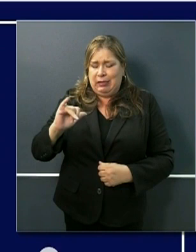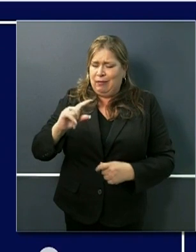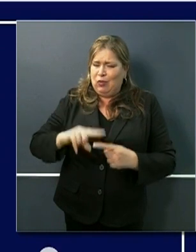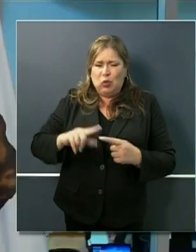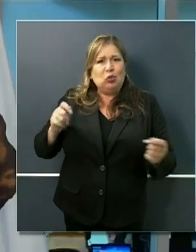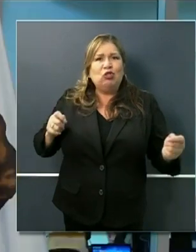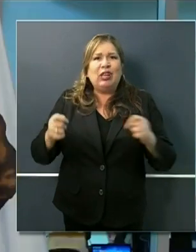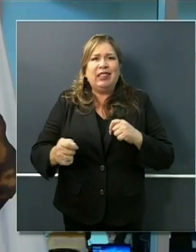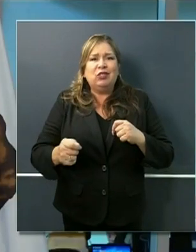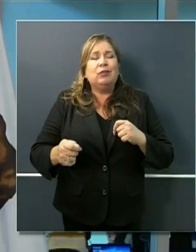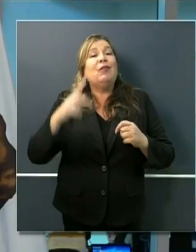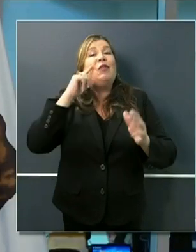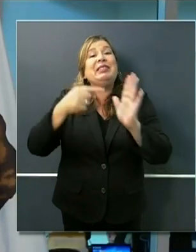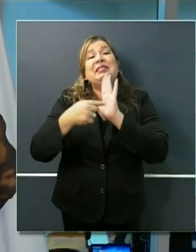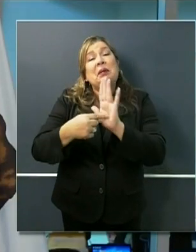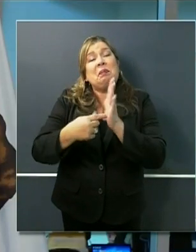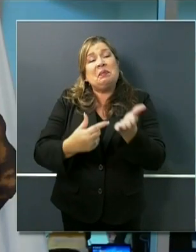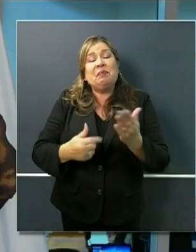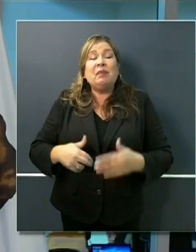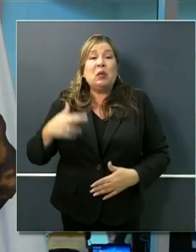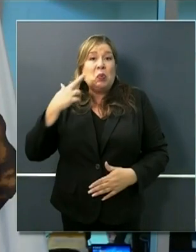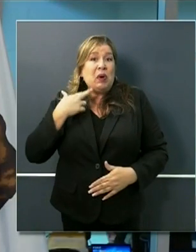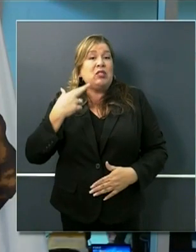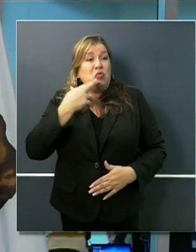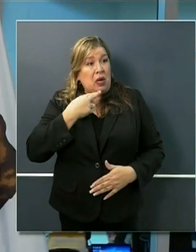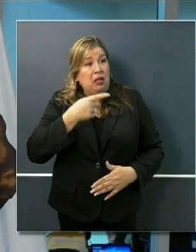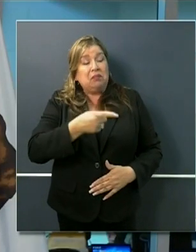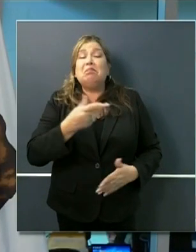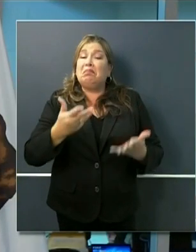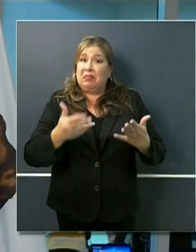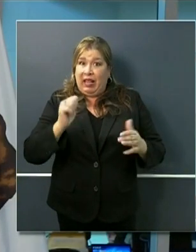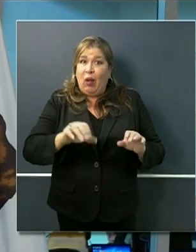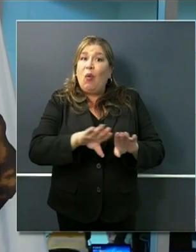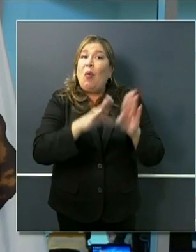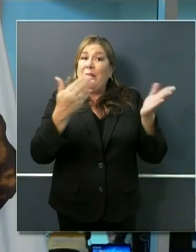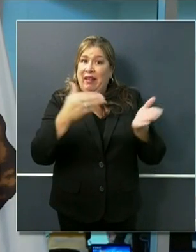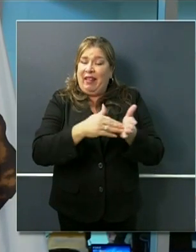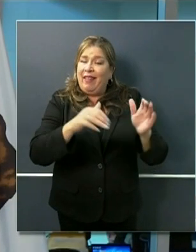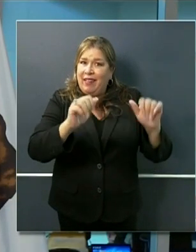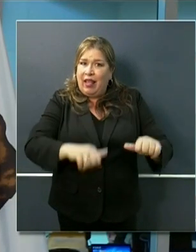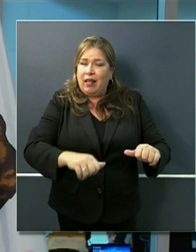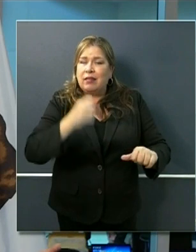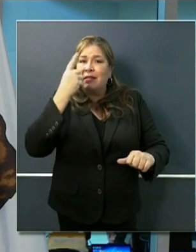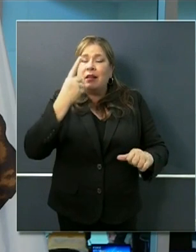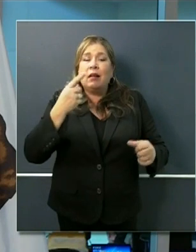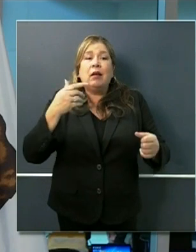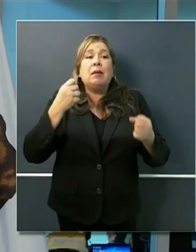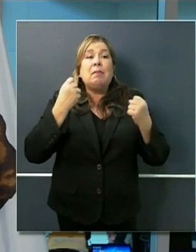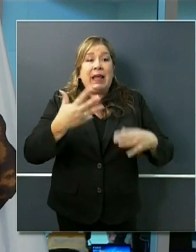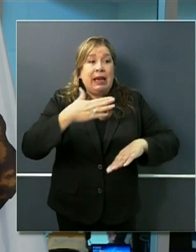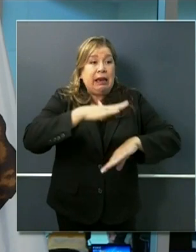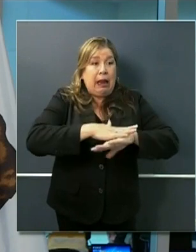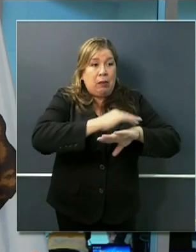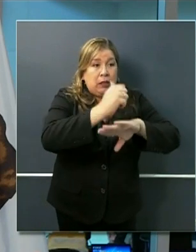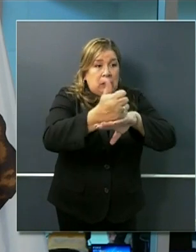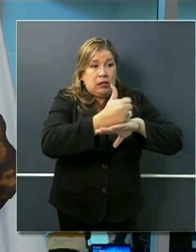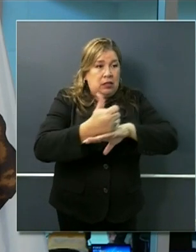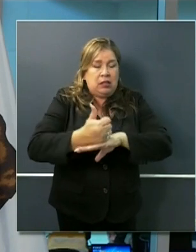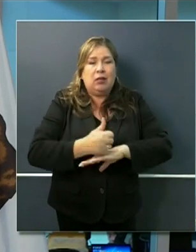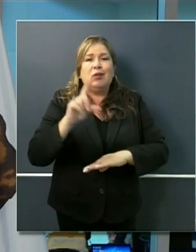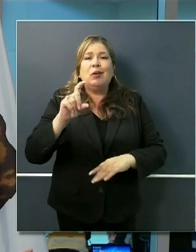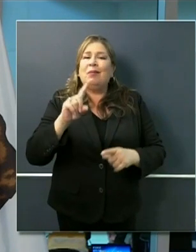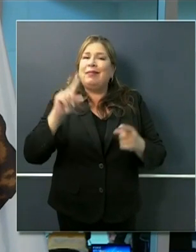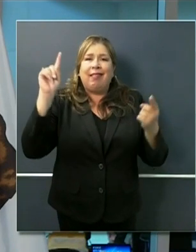so for example restaurants will be likely to reopen but perhaps they'll have fewer tables creating greater opportunity for physical